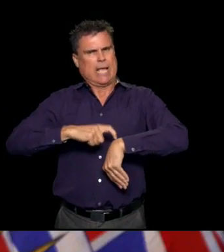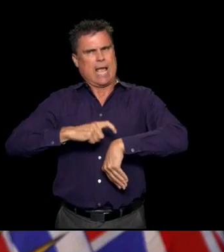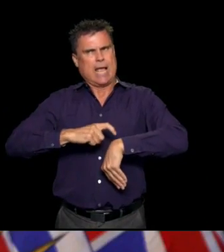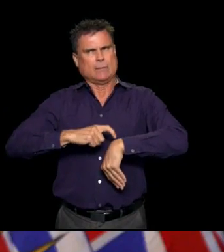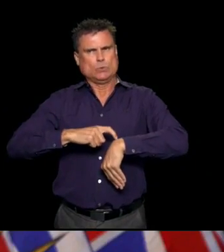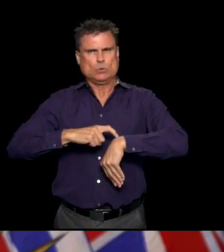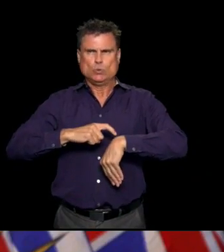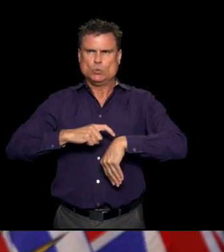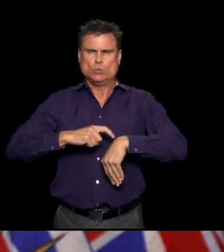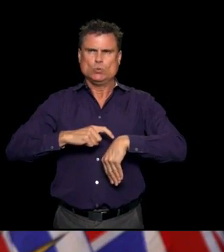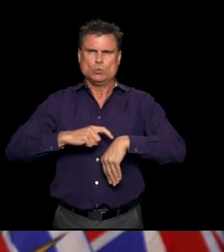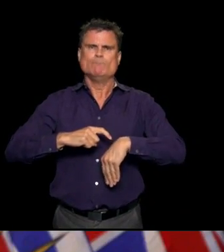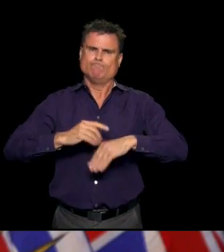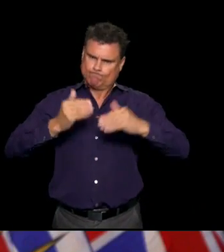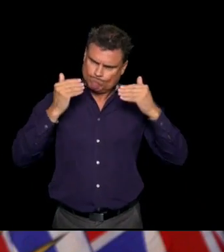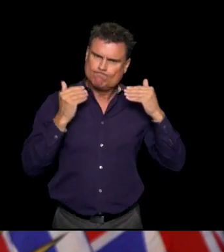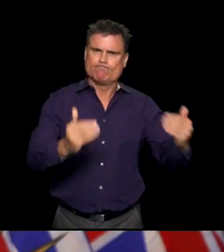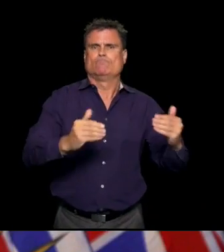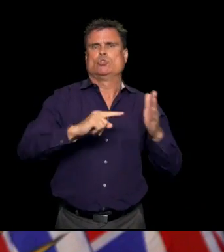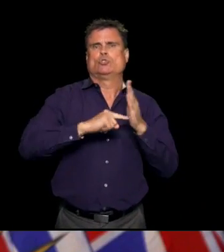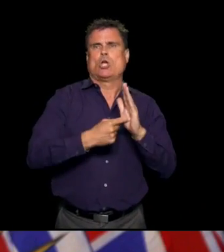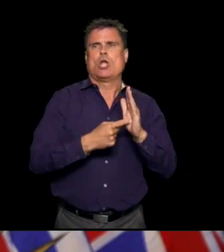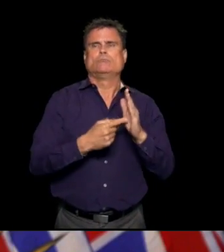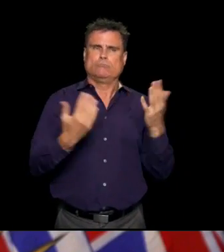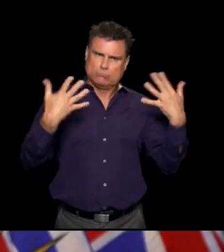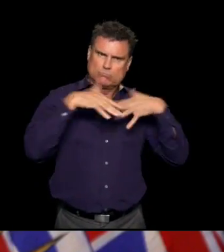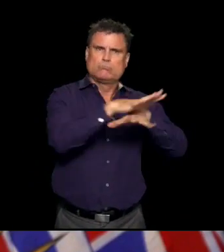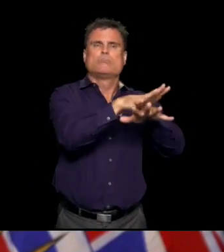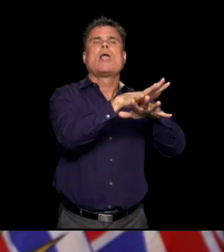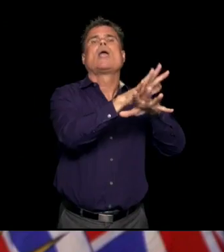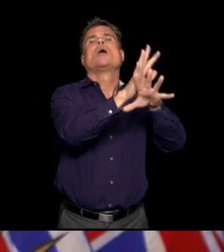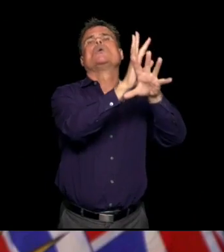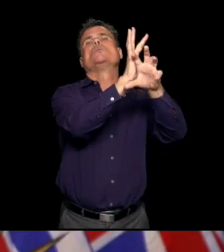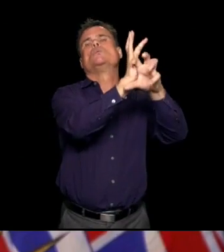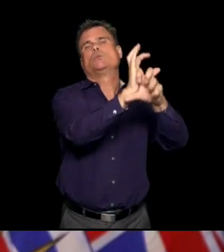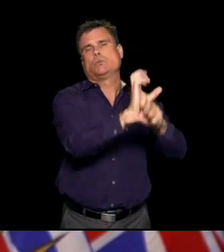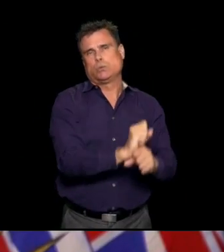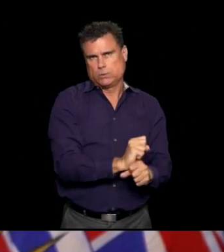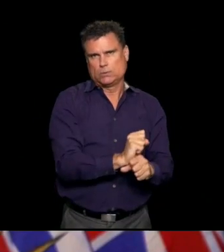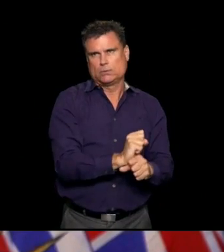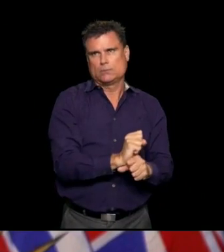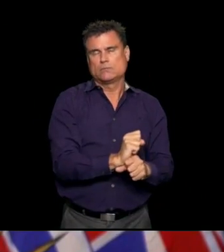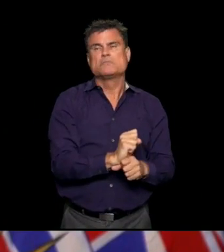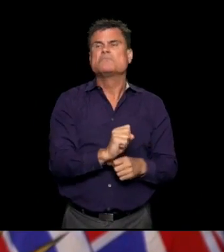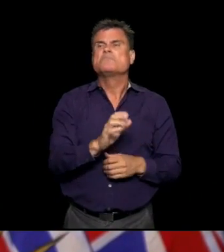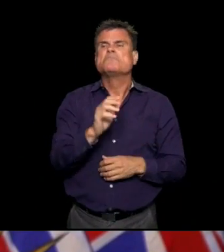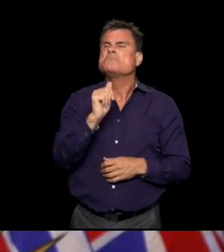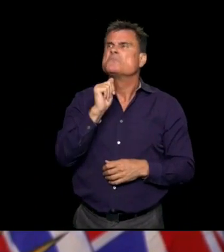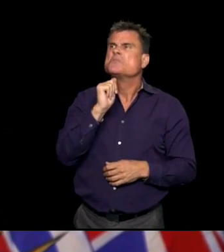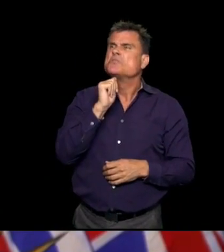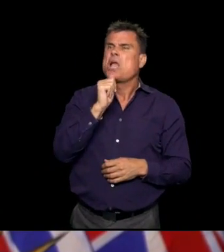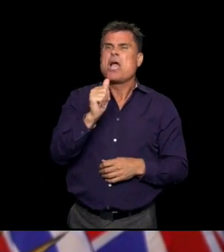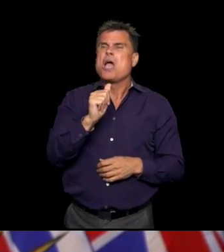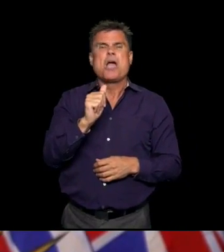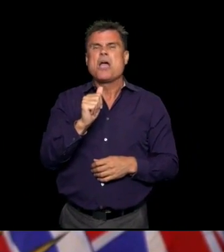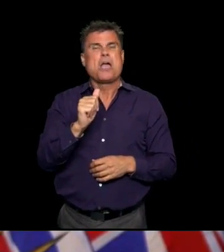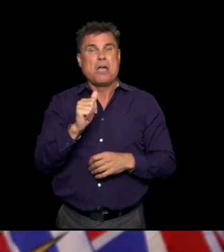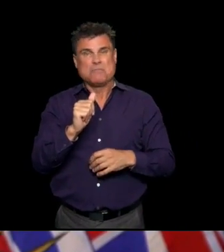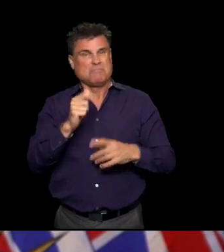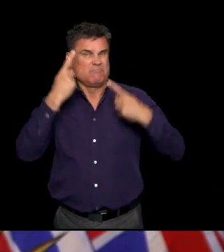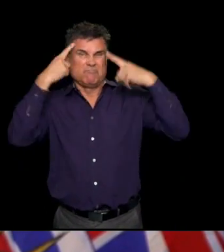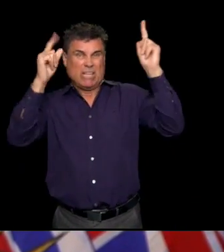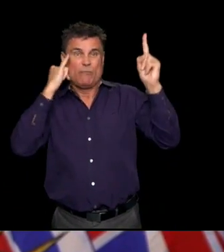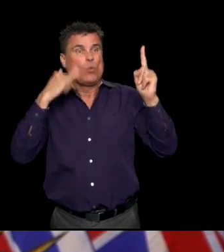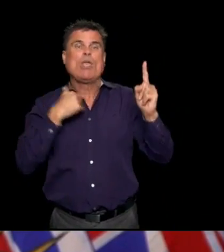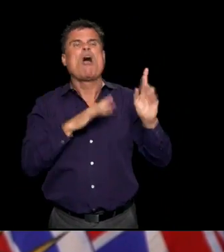And whether we, I think, I don't think there's any value in postponing that. Do you have a follow-up, Bender? I'm